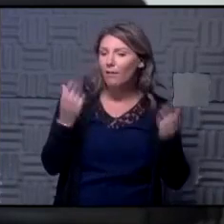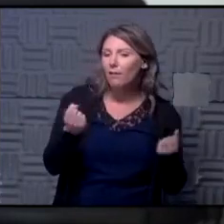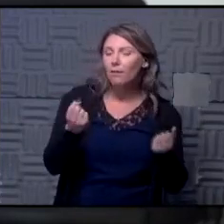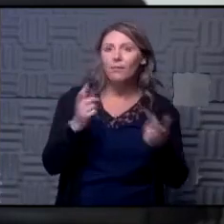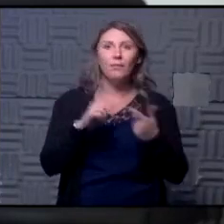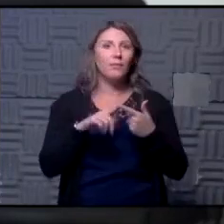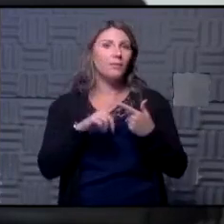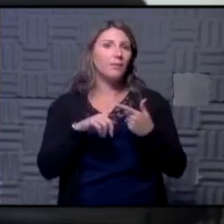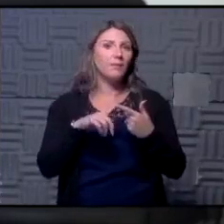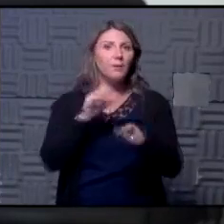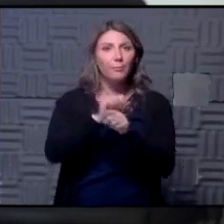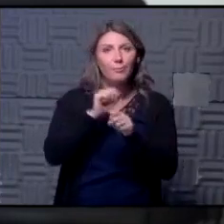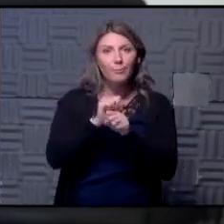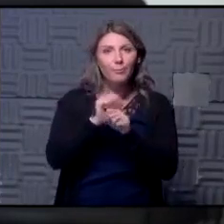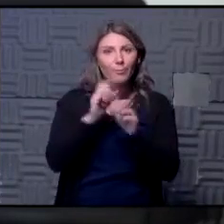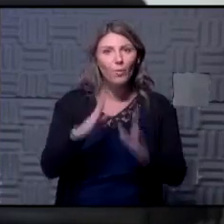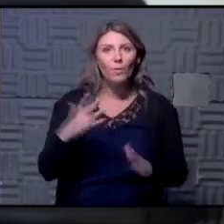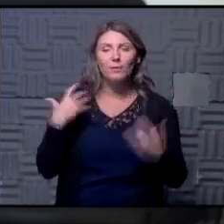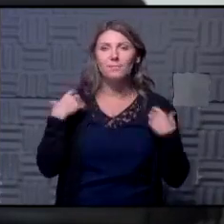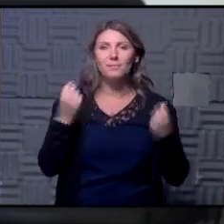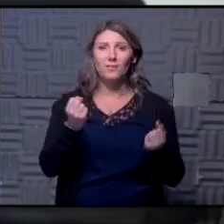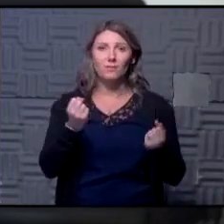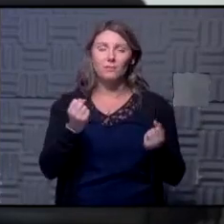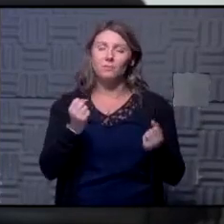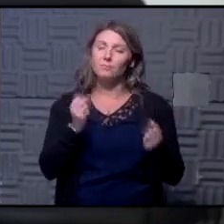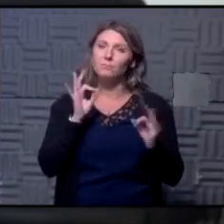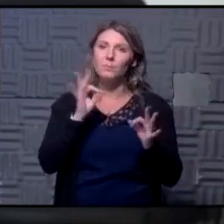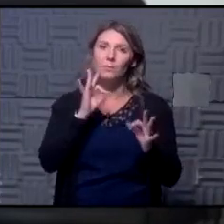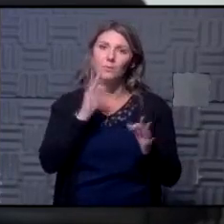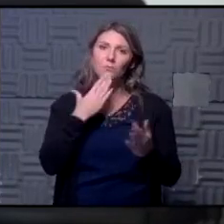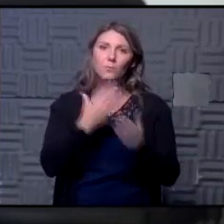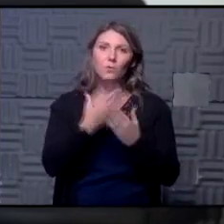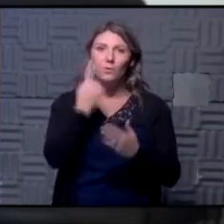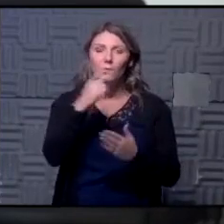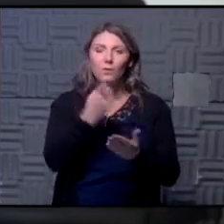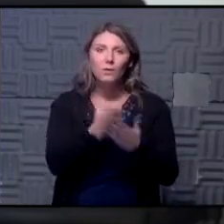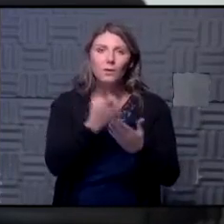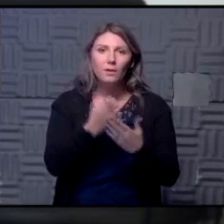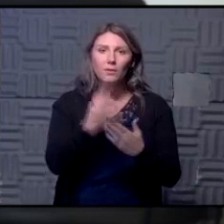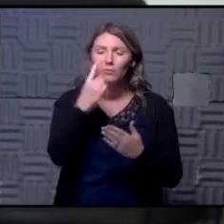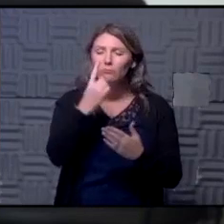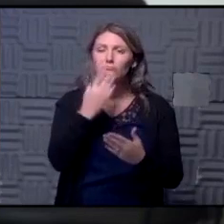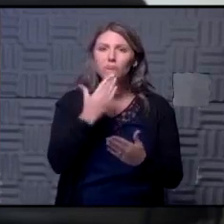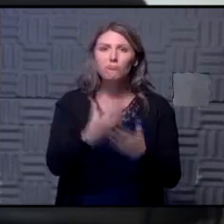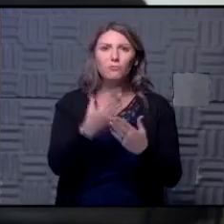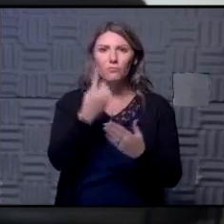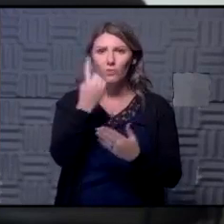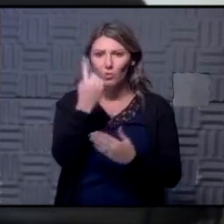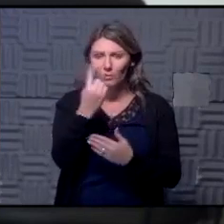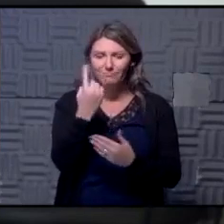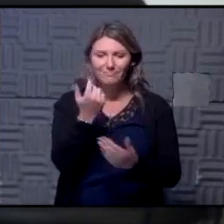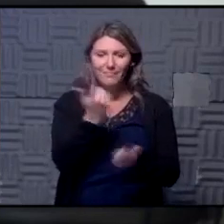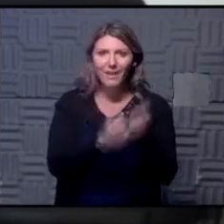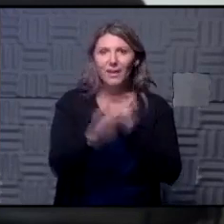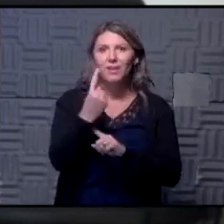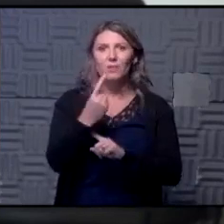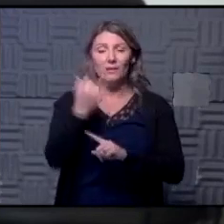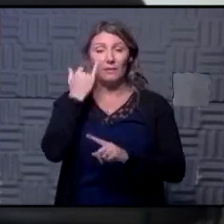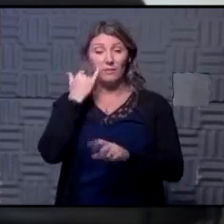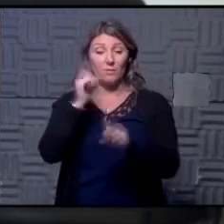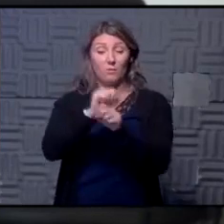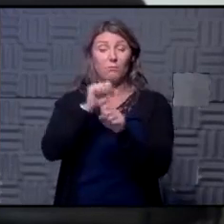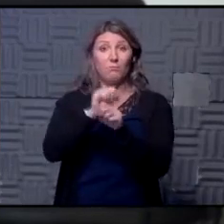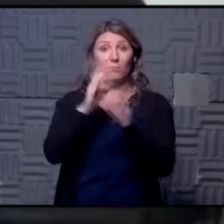employees healthy is good for the economy it's good for everyone because when a employee is getting a paycheck